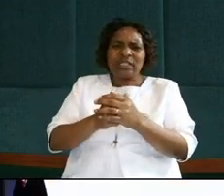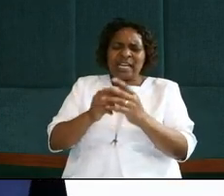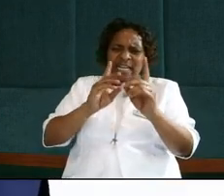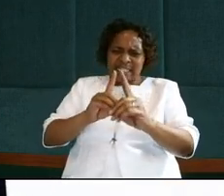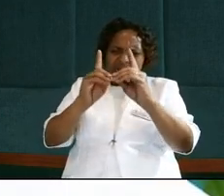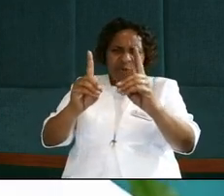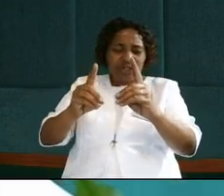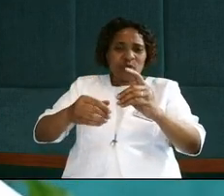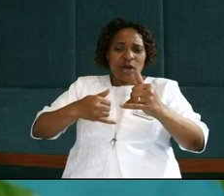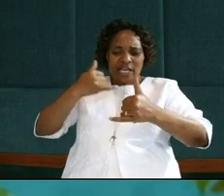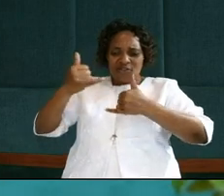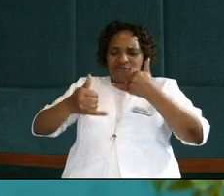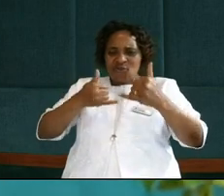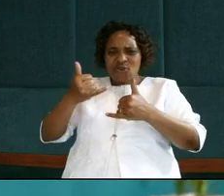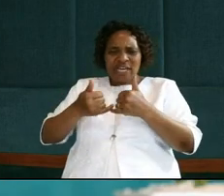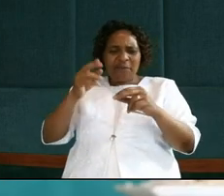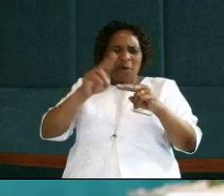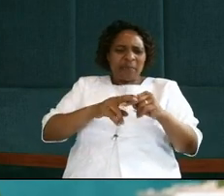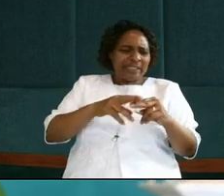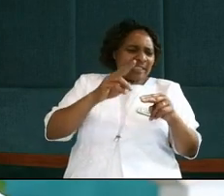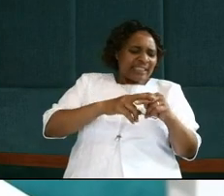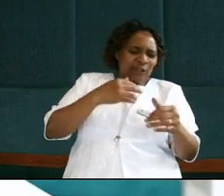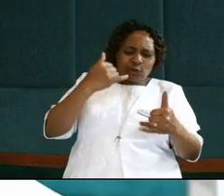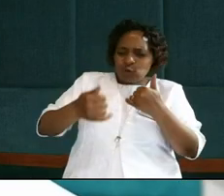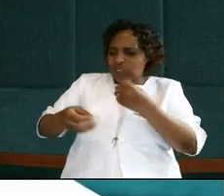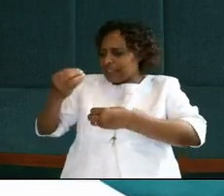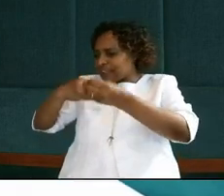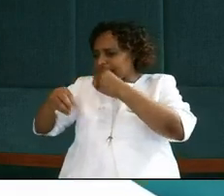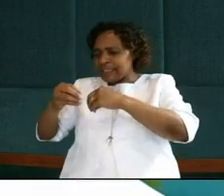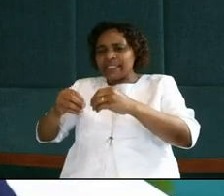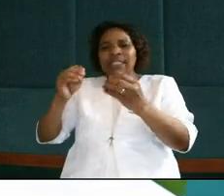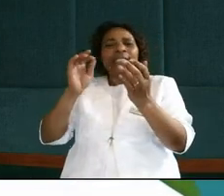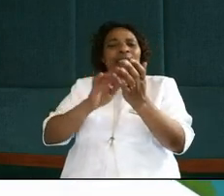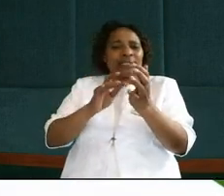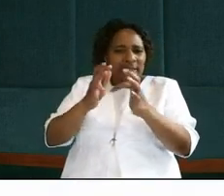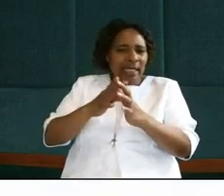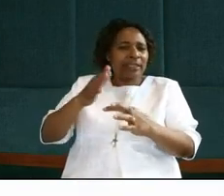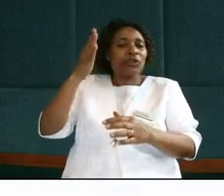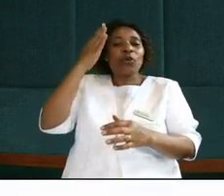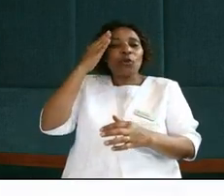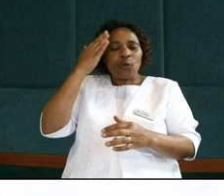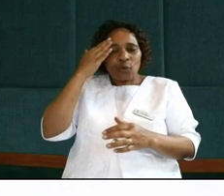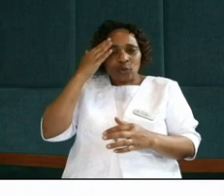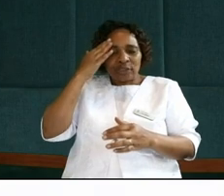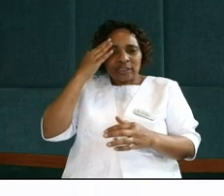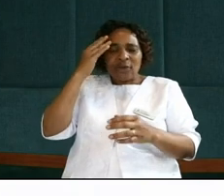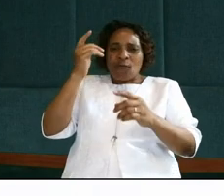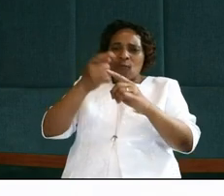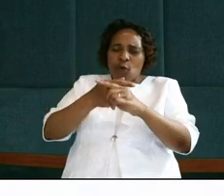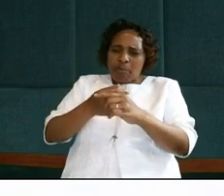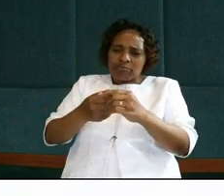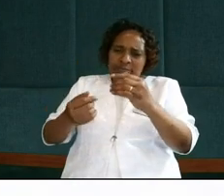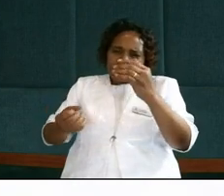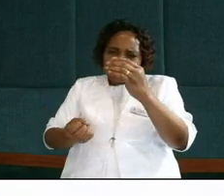enjoying that moment of sitting and enjoying and eating, Jesus rose from that seat, let